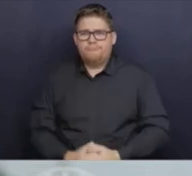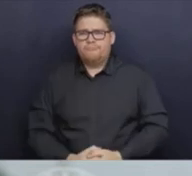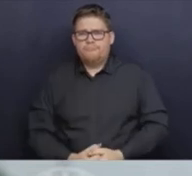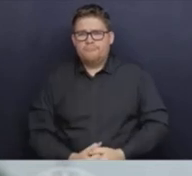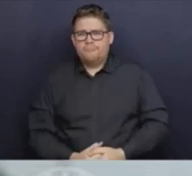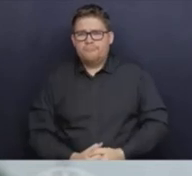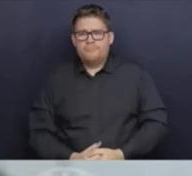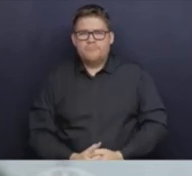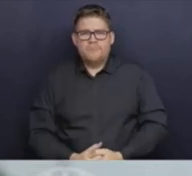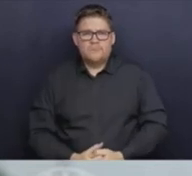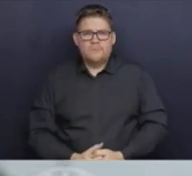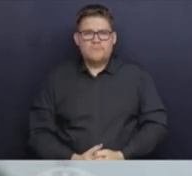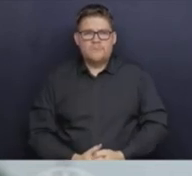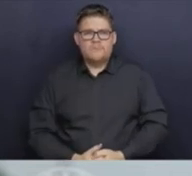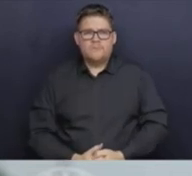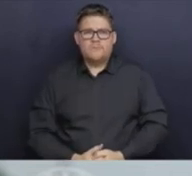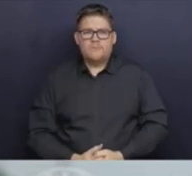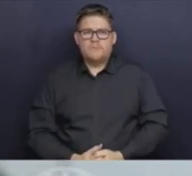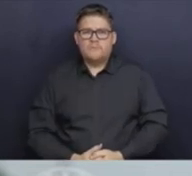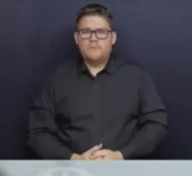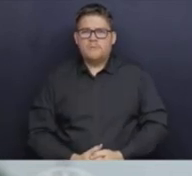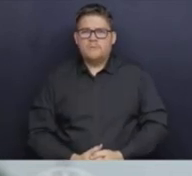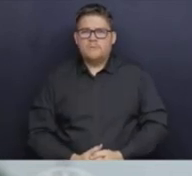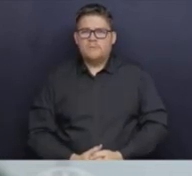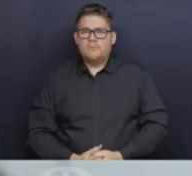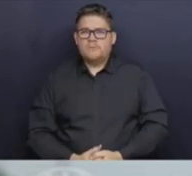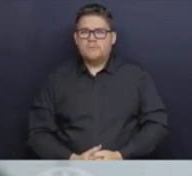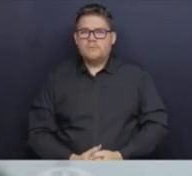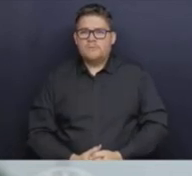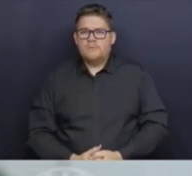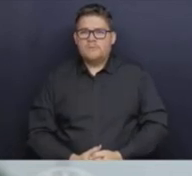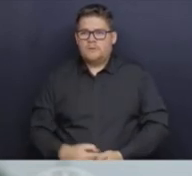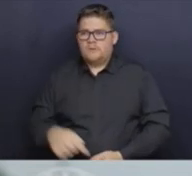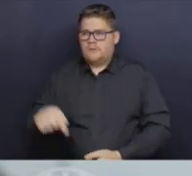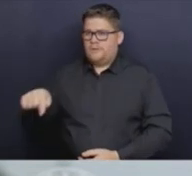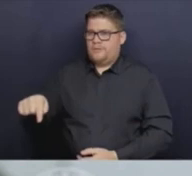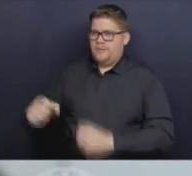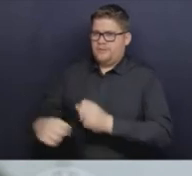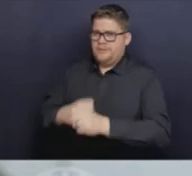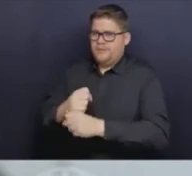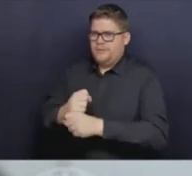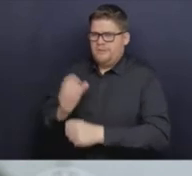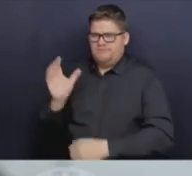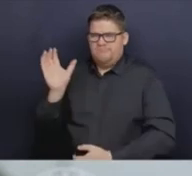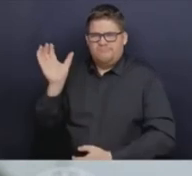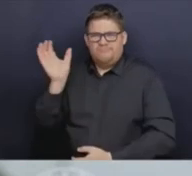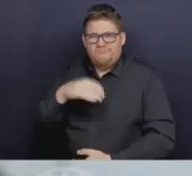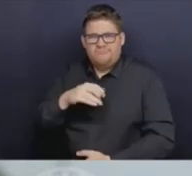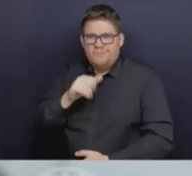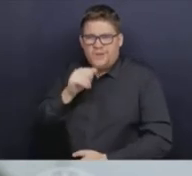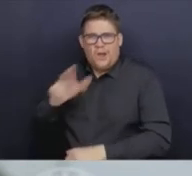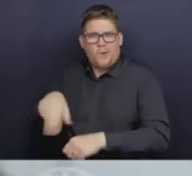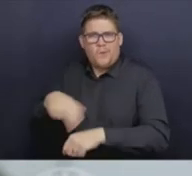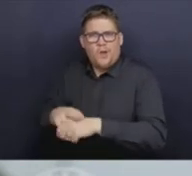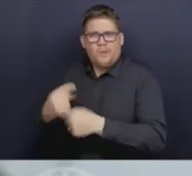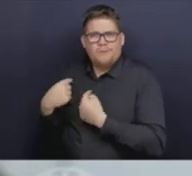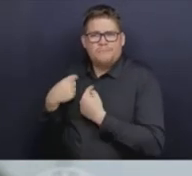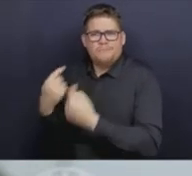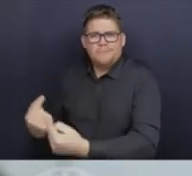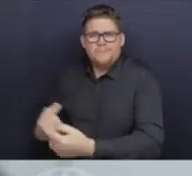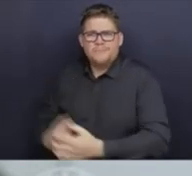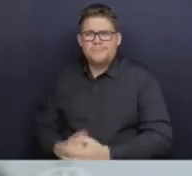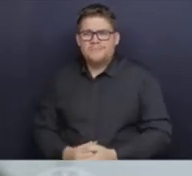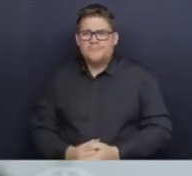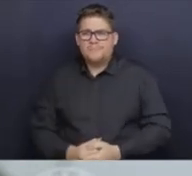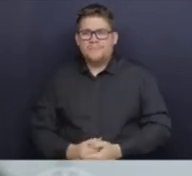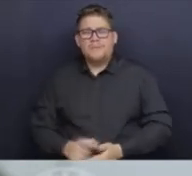This has been a very unusual year. So it is very important to recognize that we can't necessarily compare